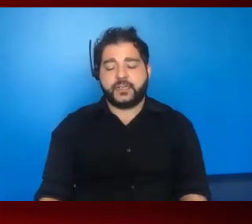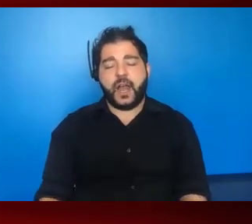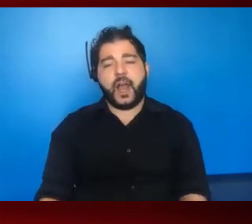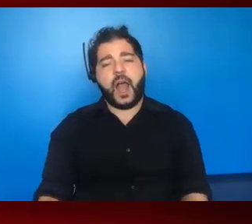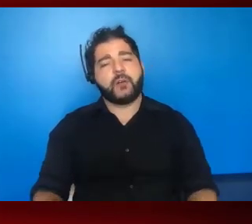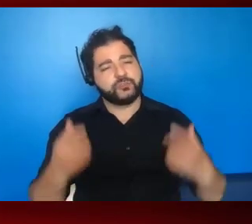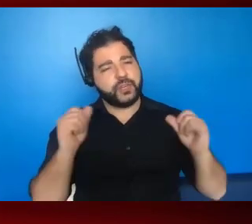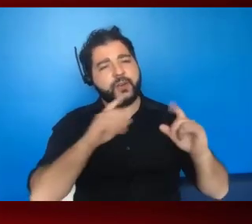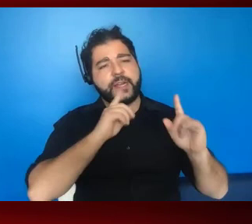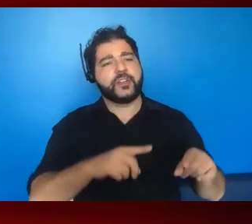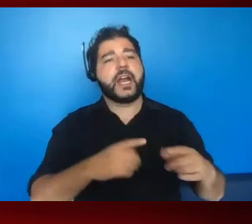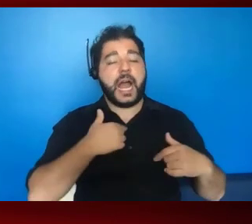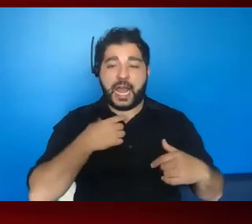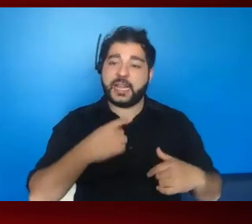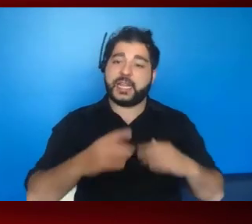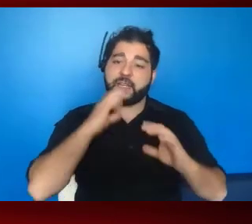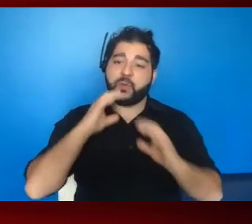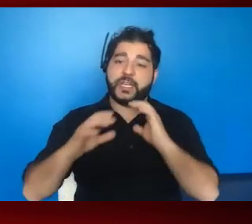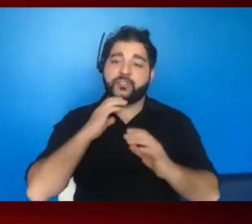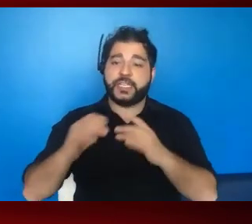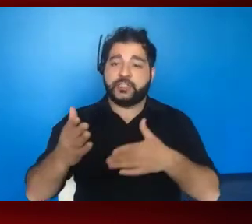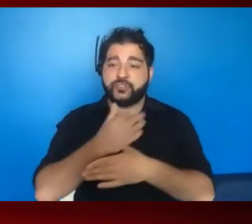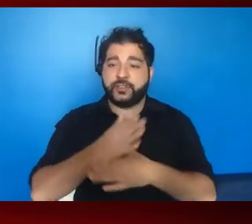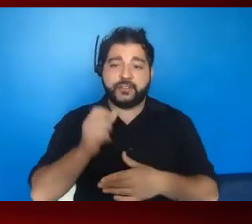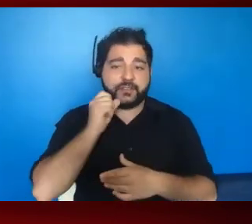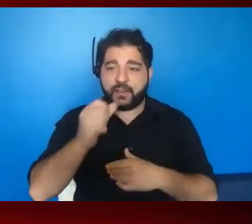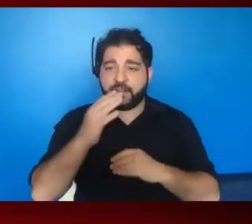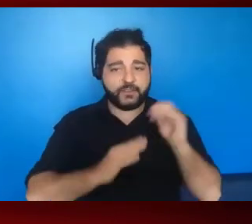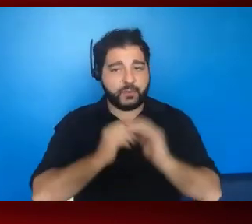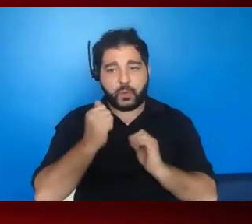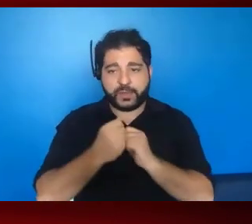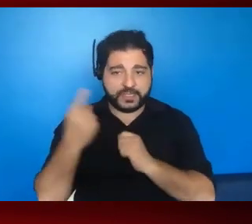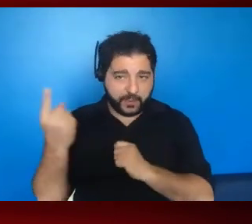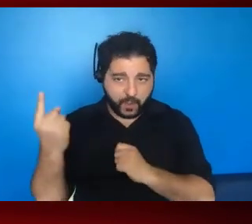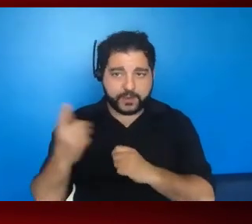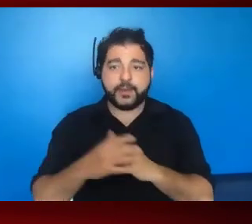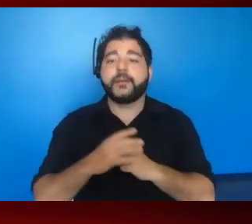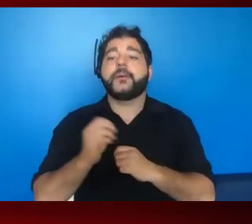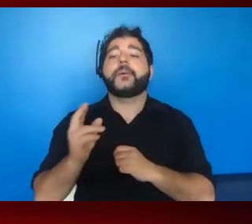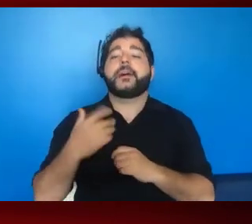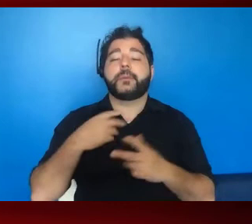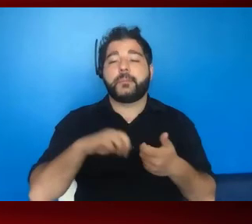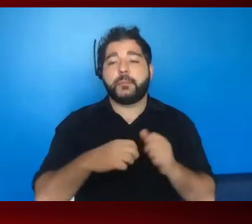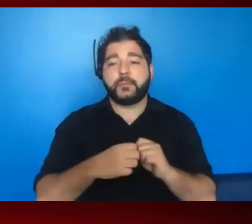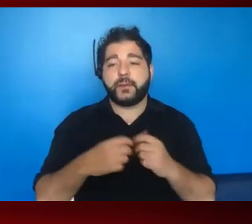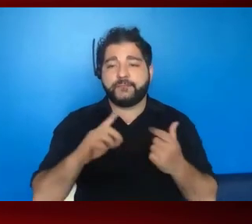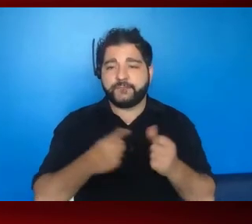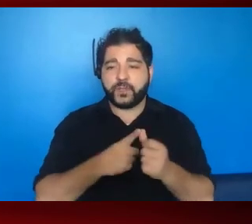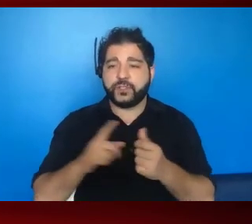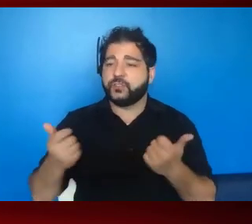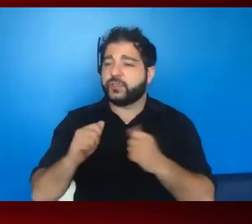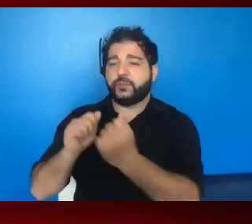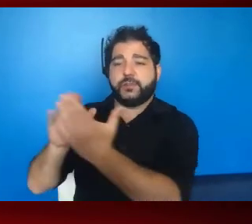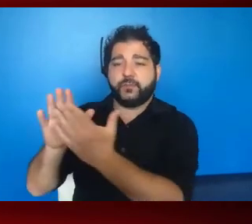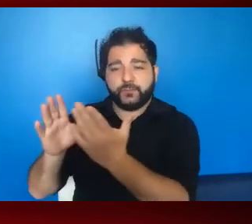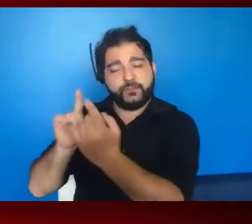of communication and sharing. If you're uncomfortable with something, or if you have an issue, um, first try to talk to the person themselves